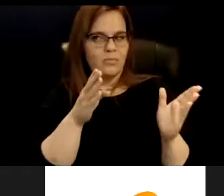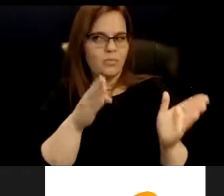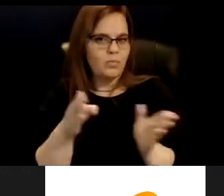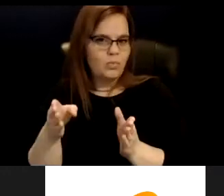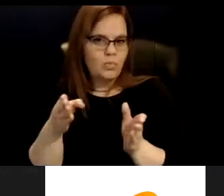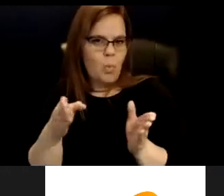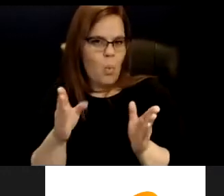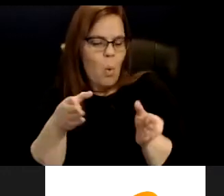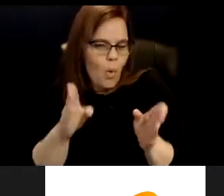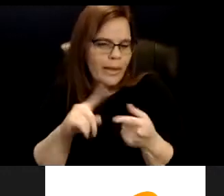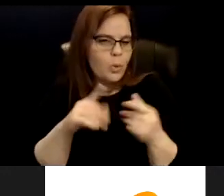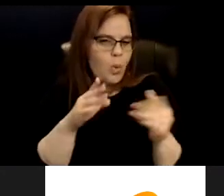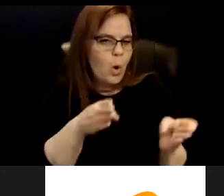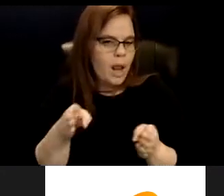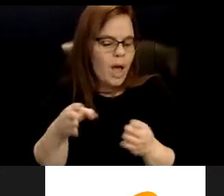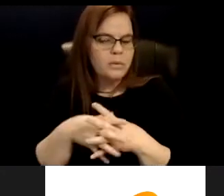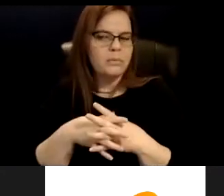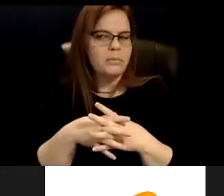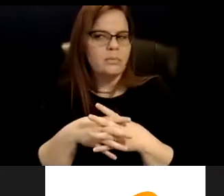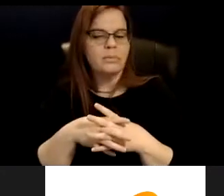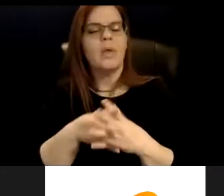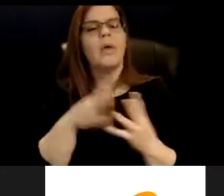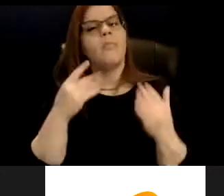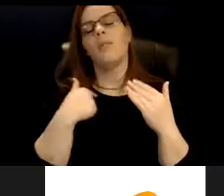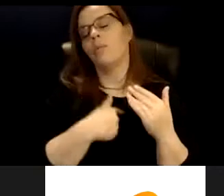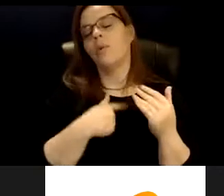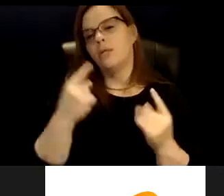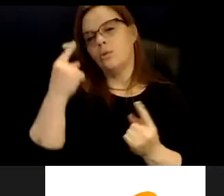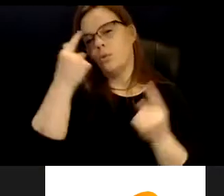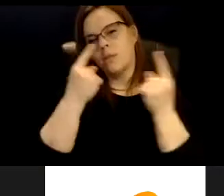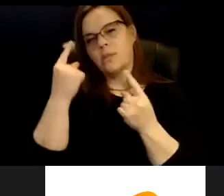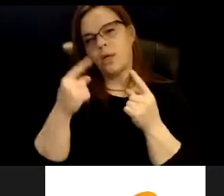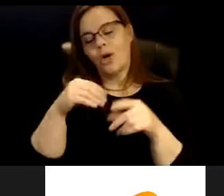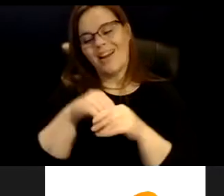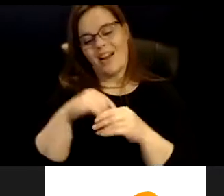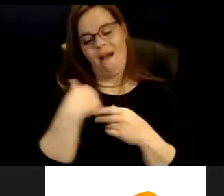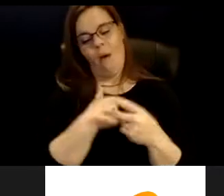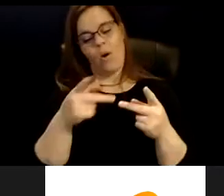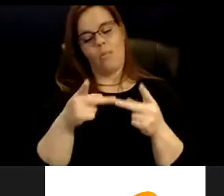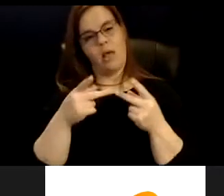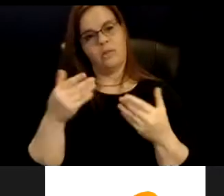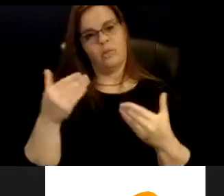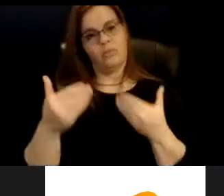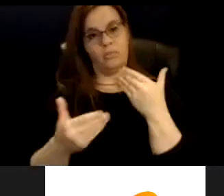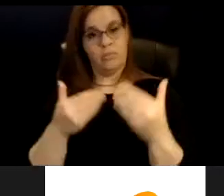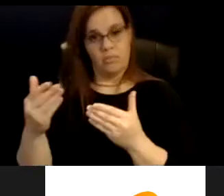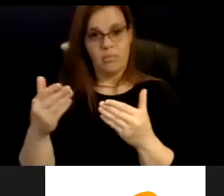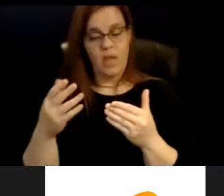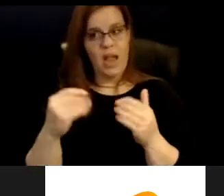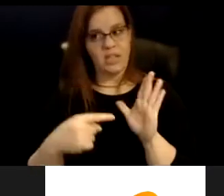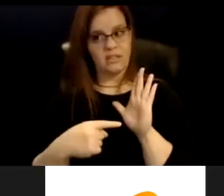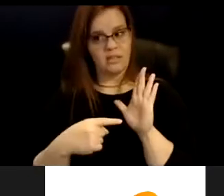that we need to consider in our, in our place of moving forward. And the, the delineation of that